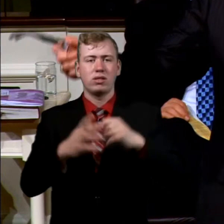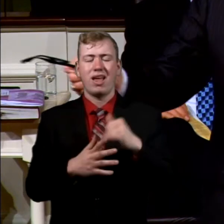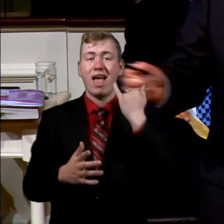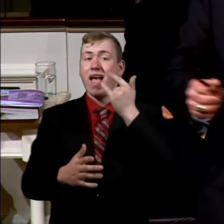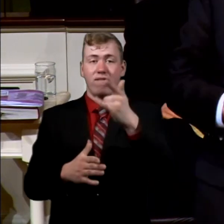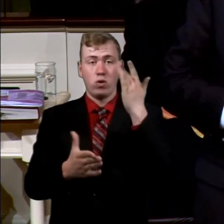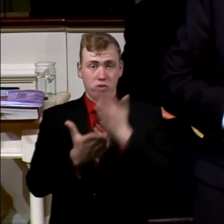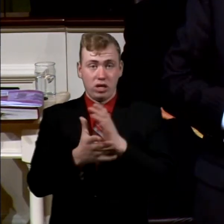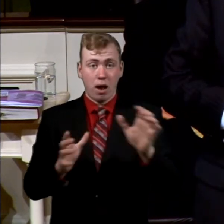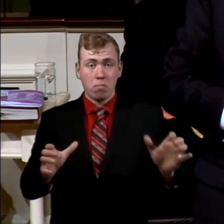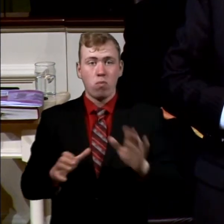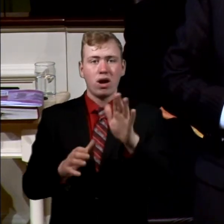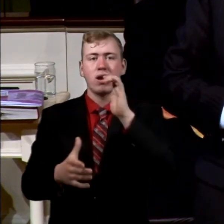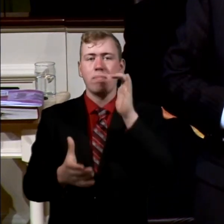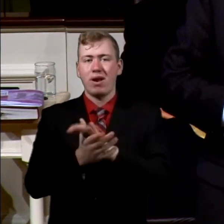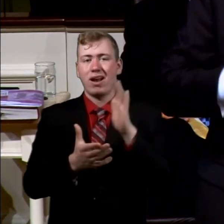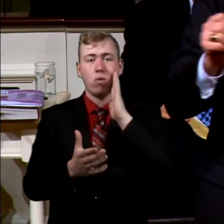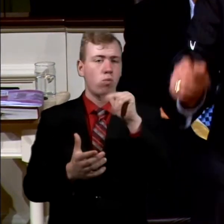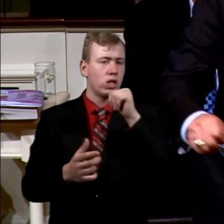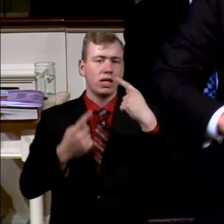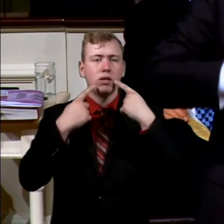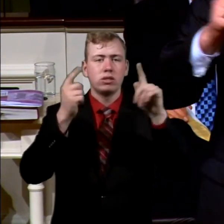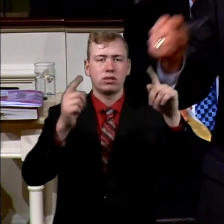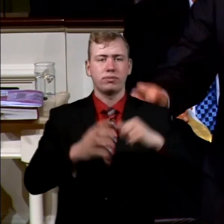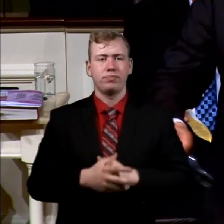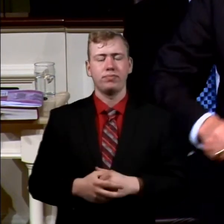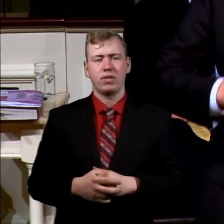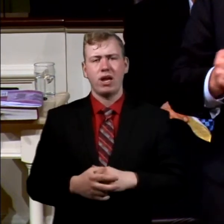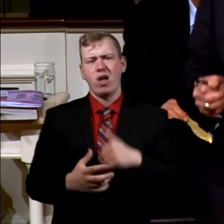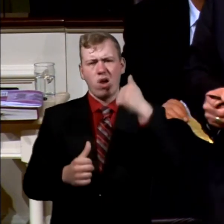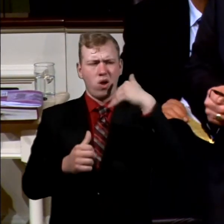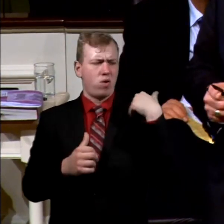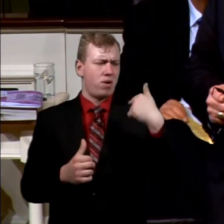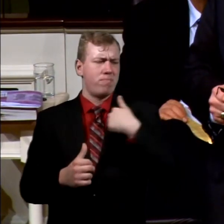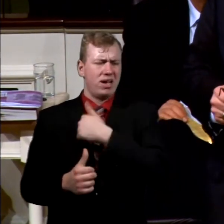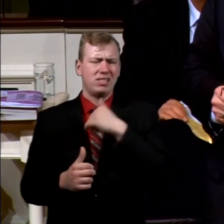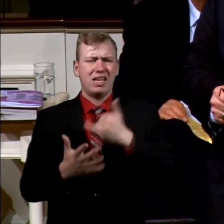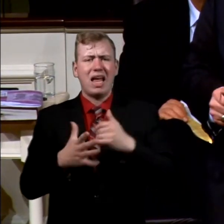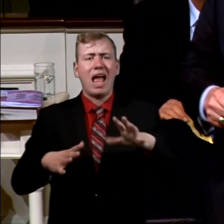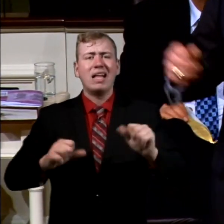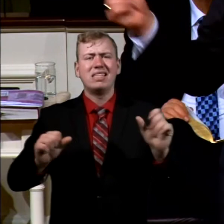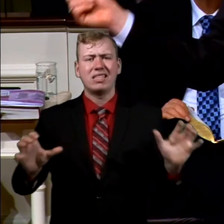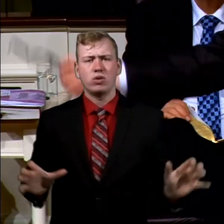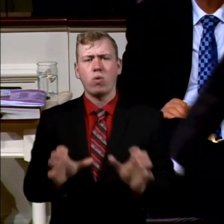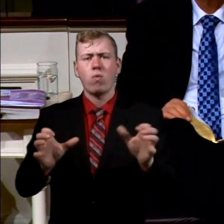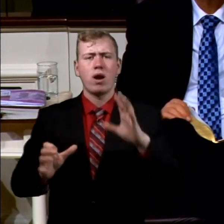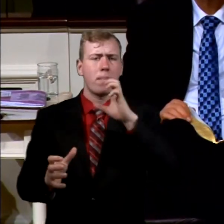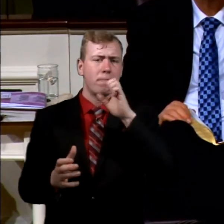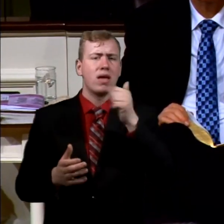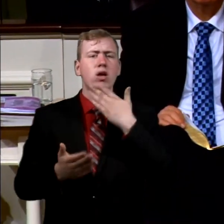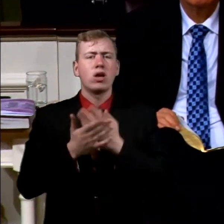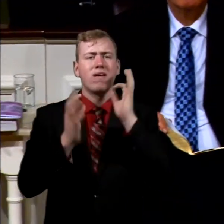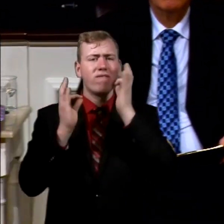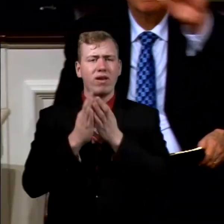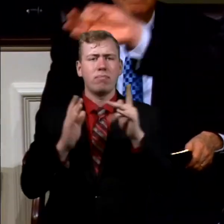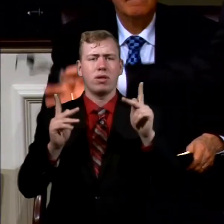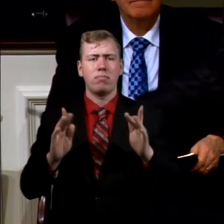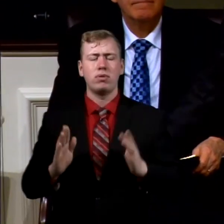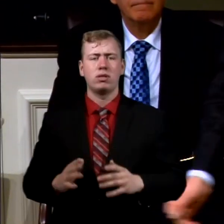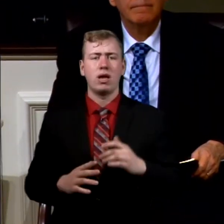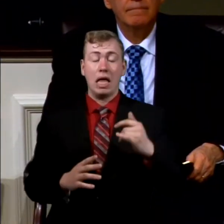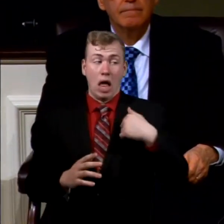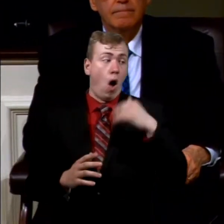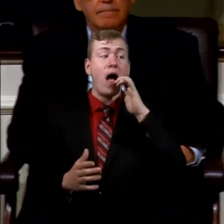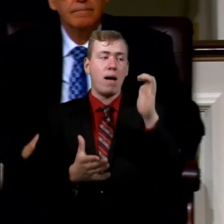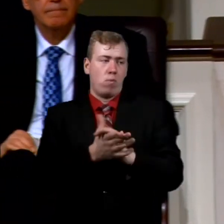marriage, it's going to stop working. Reminding us that it has to take work to be a good family person. We just want to say, well, I'm a wife now, so everything should be fuzzy